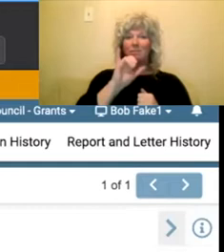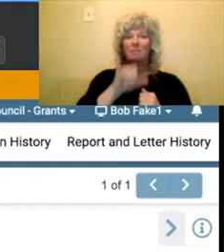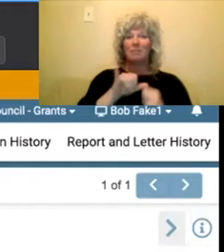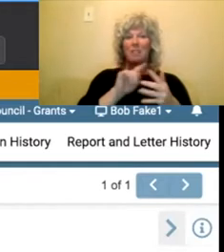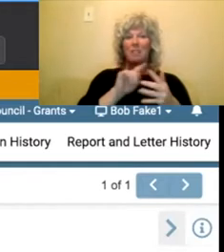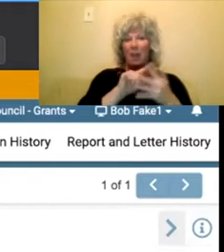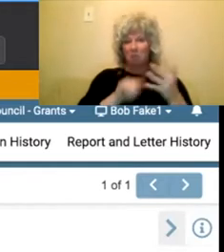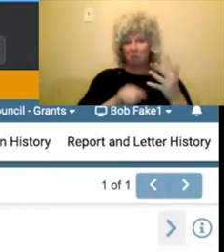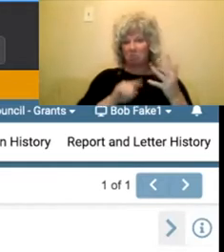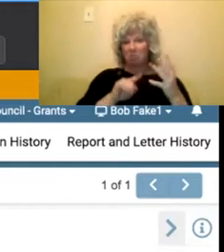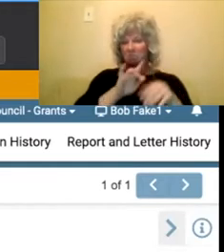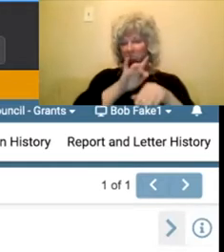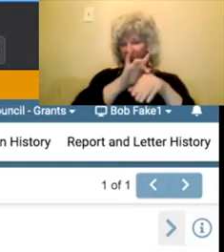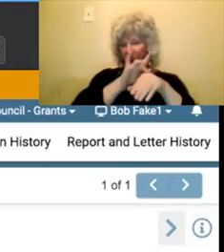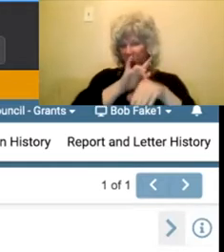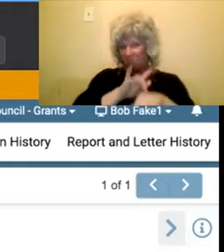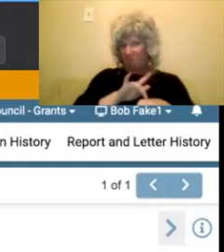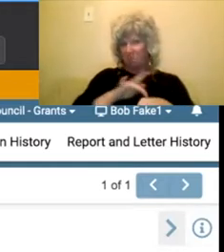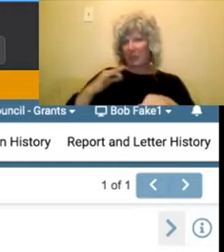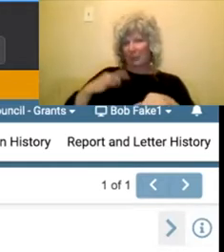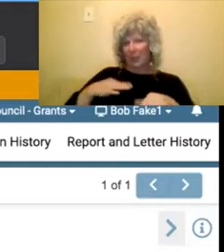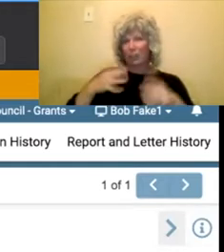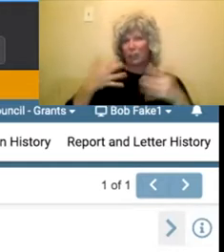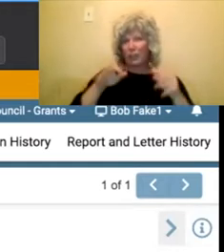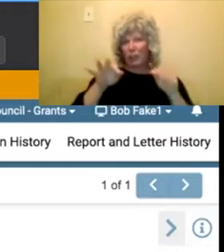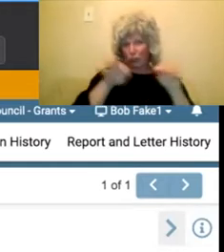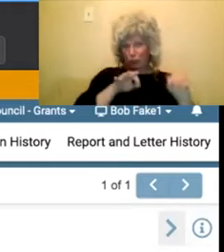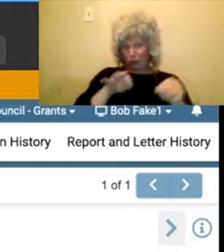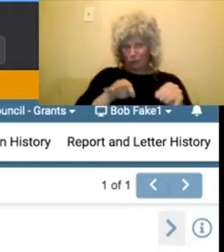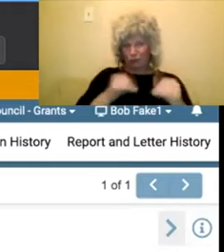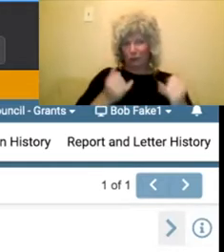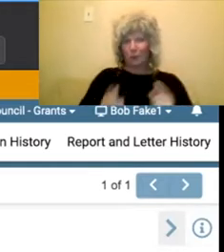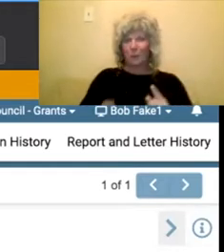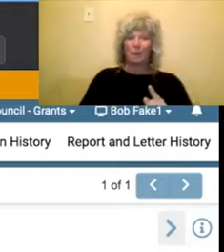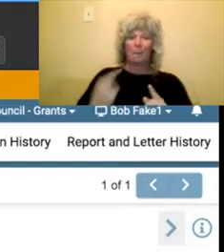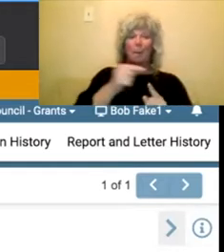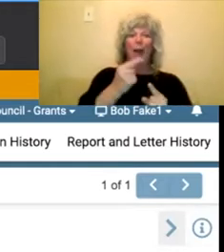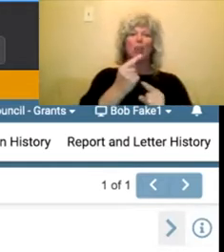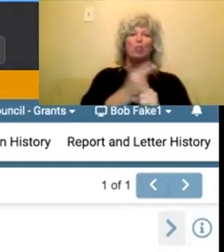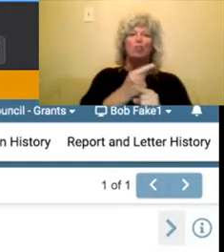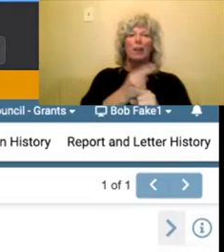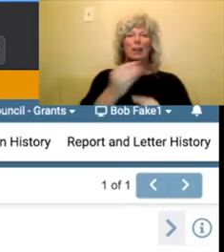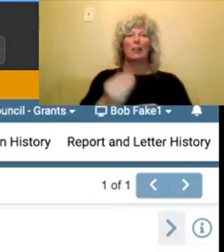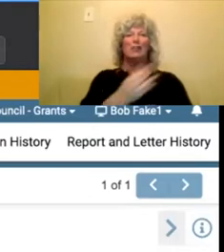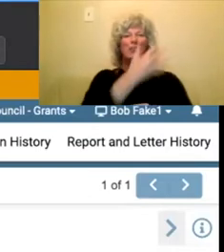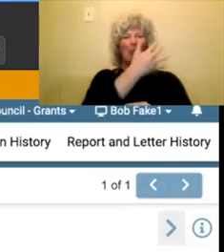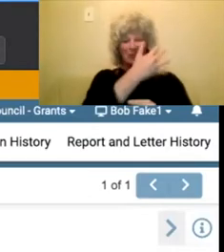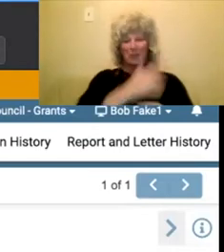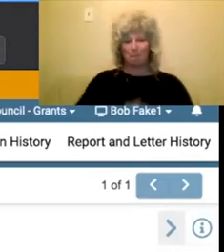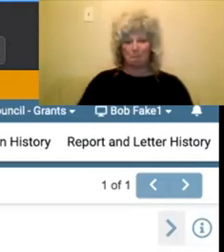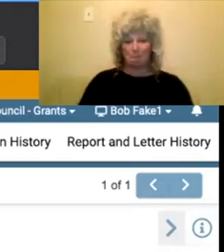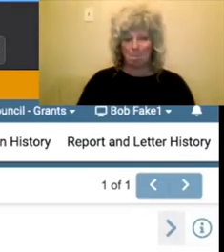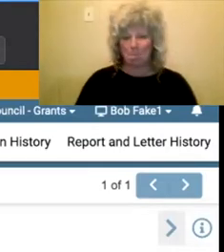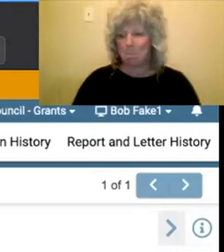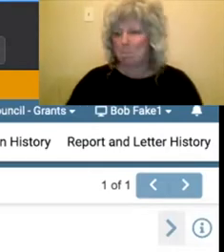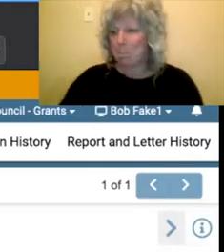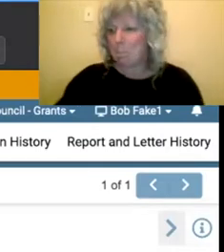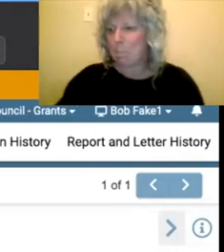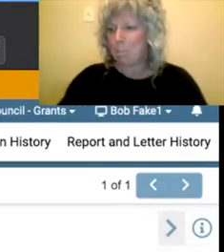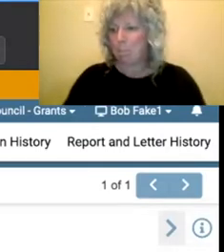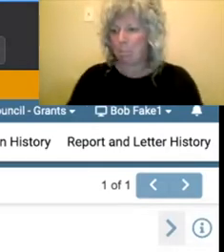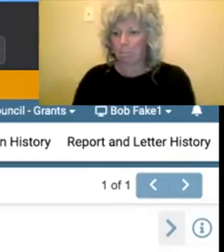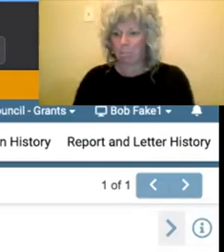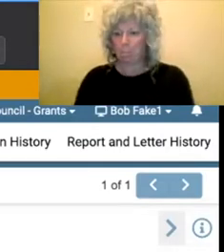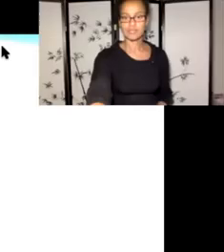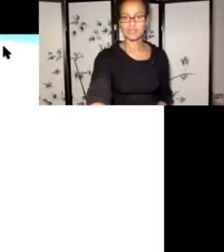Um, and so yeah, we'll just go back to our regular slides now and get out of, um, smart